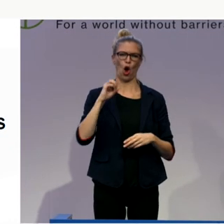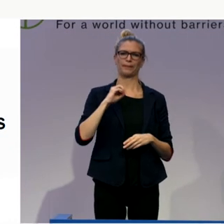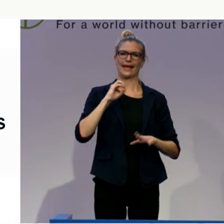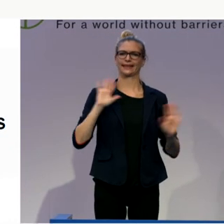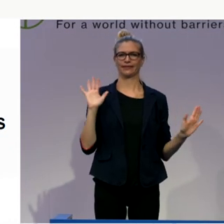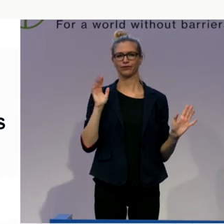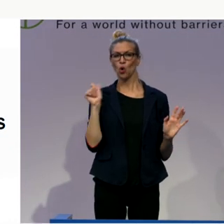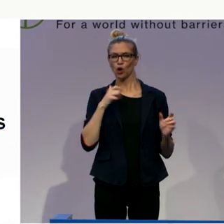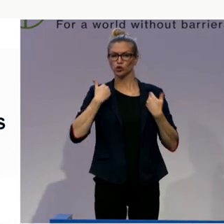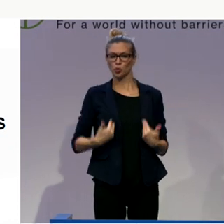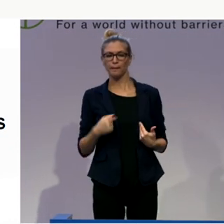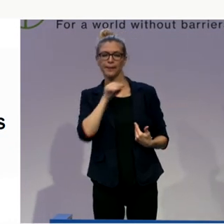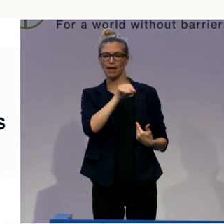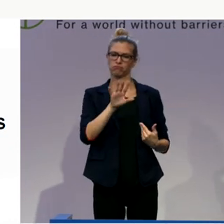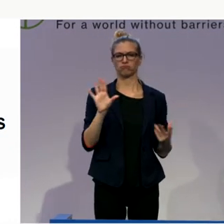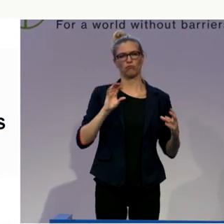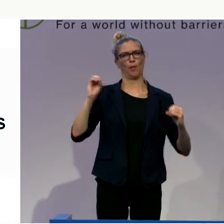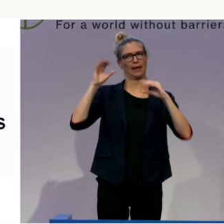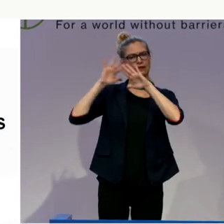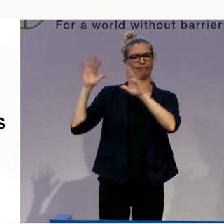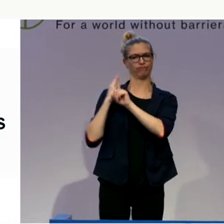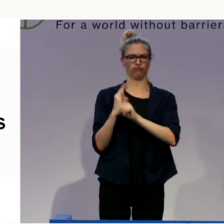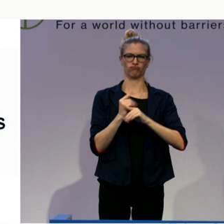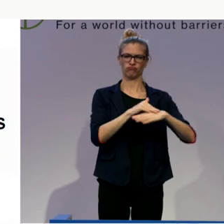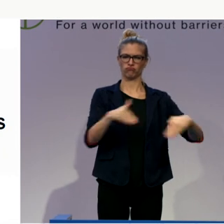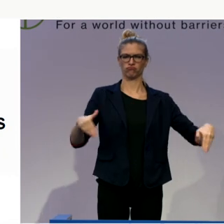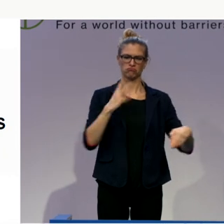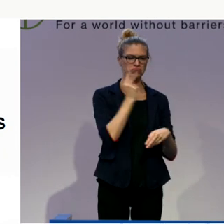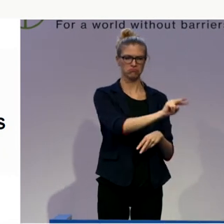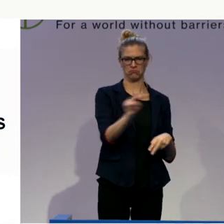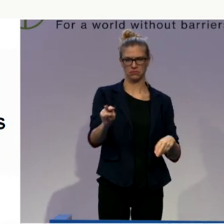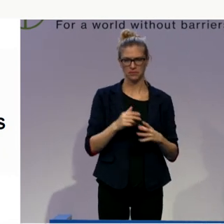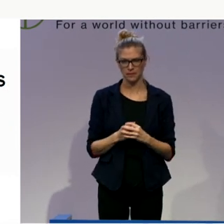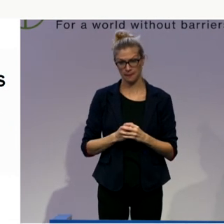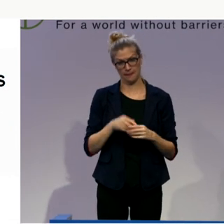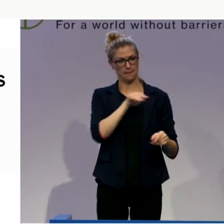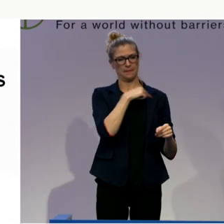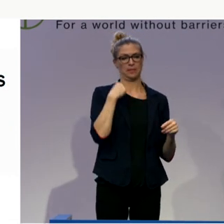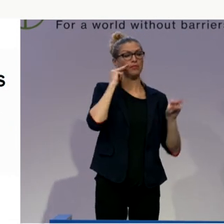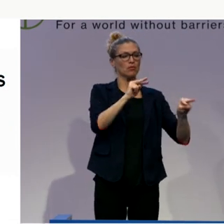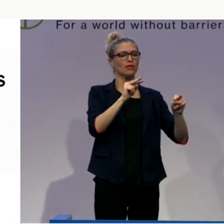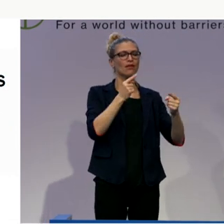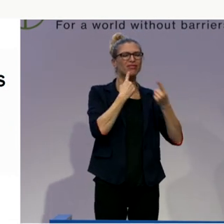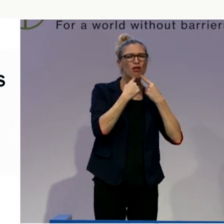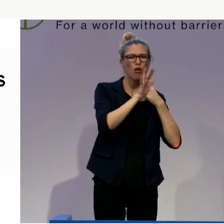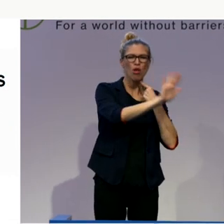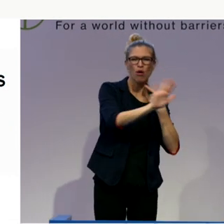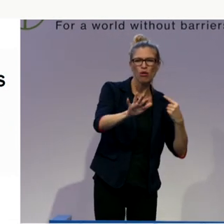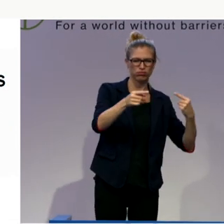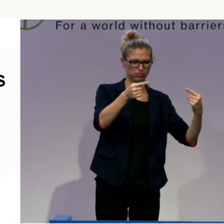a way of various dialogues with various stakeholders around him. And then